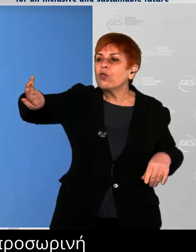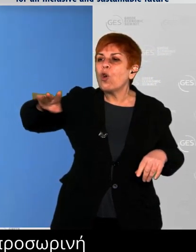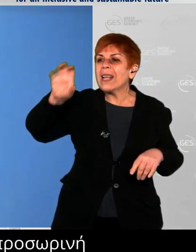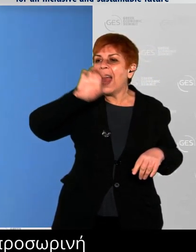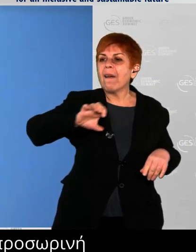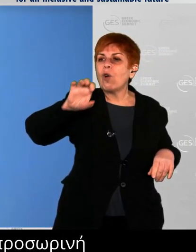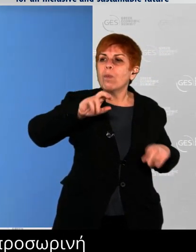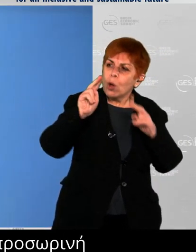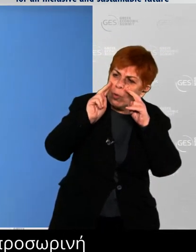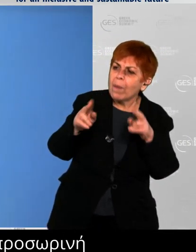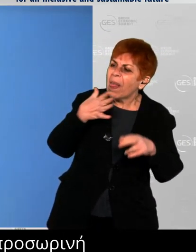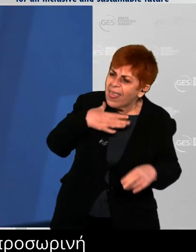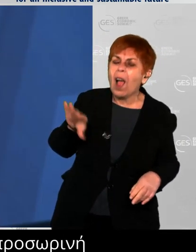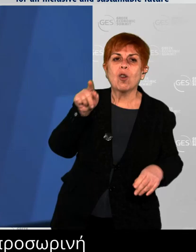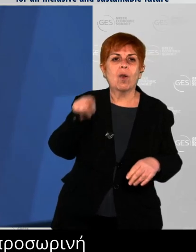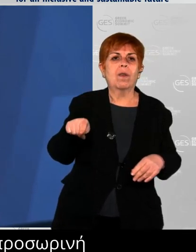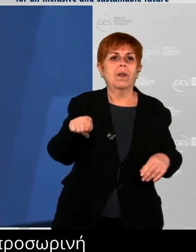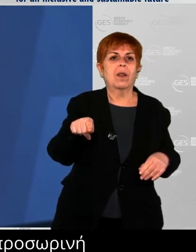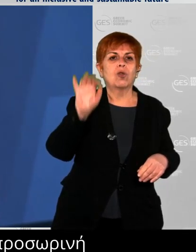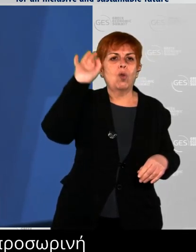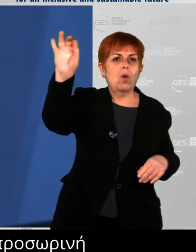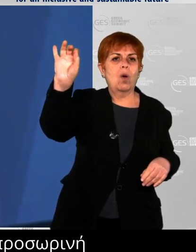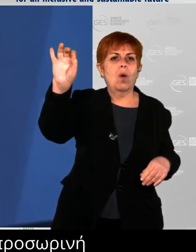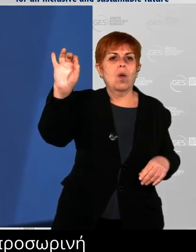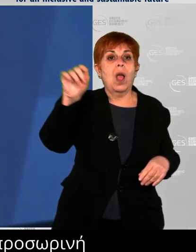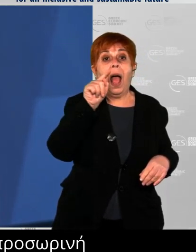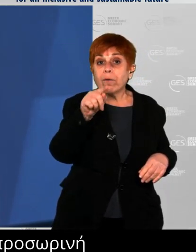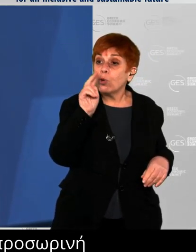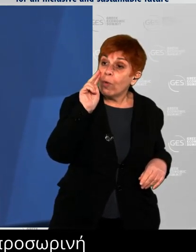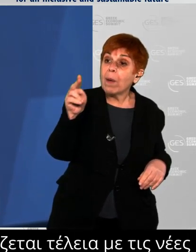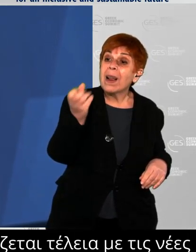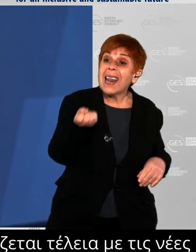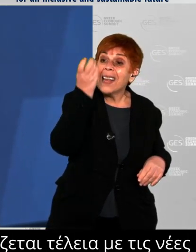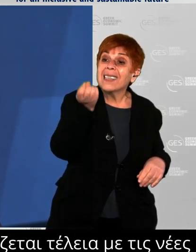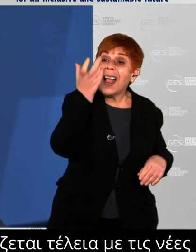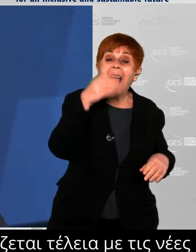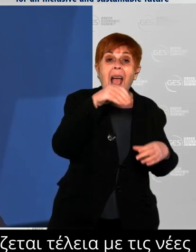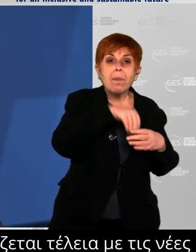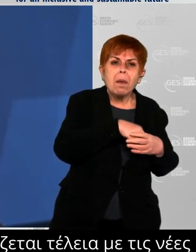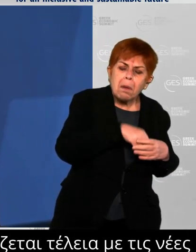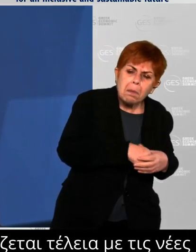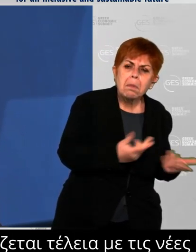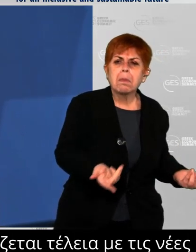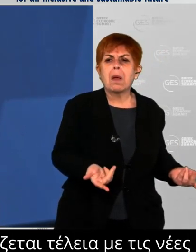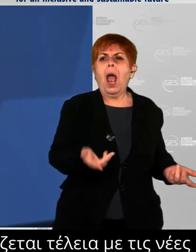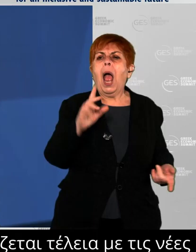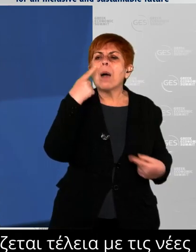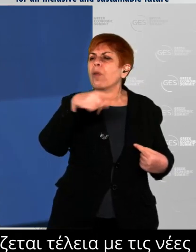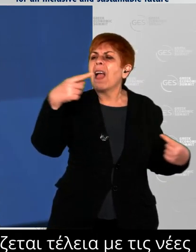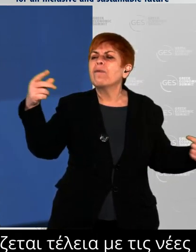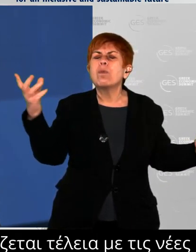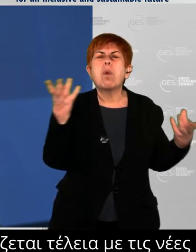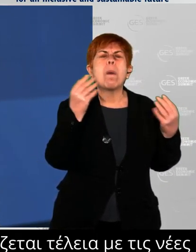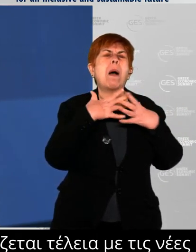AWS, from Microsoft, from Digital Realty. All of these cloud-based investments